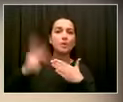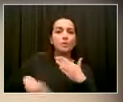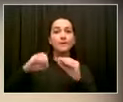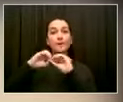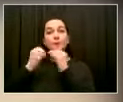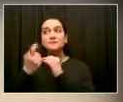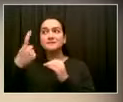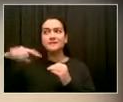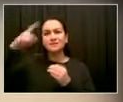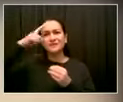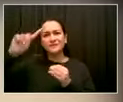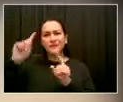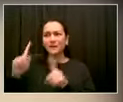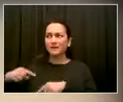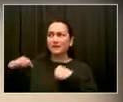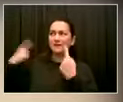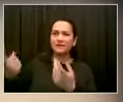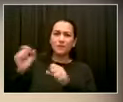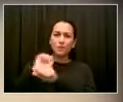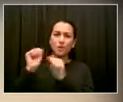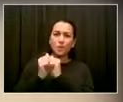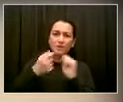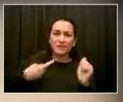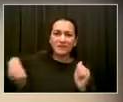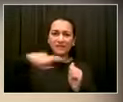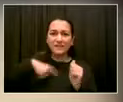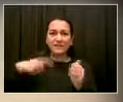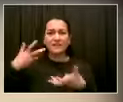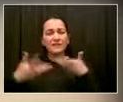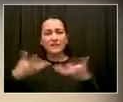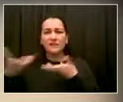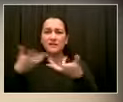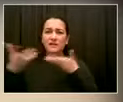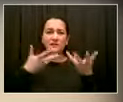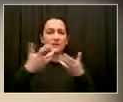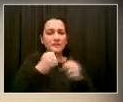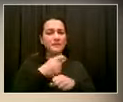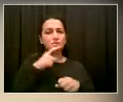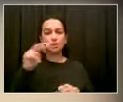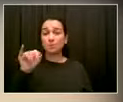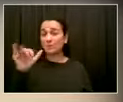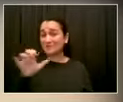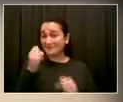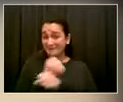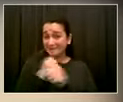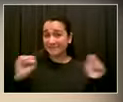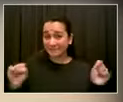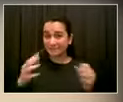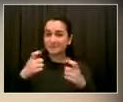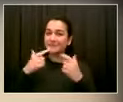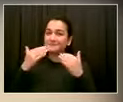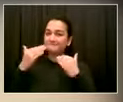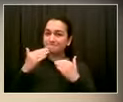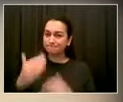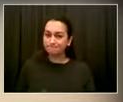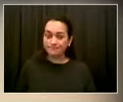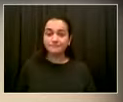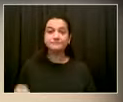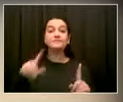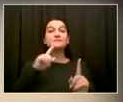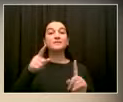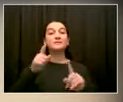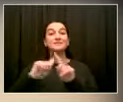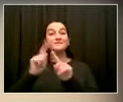on you, 105th Precinct, within your confines, you have two community group organizations that are ready to get started, and we'll continue to put our young